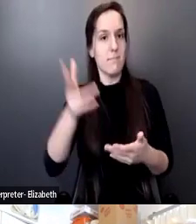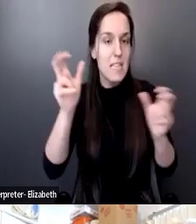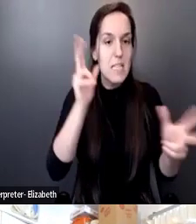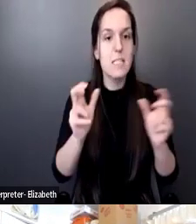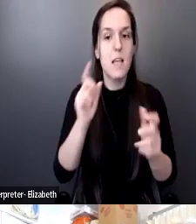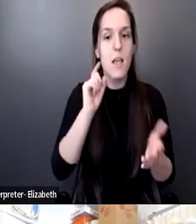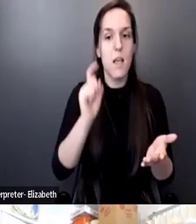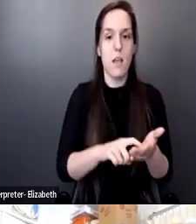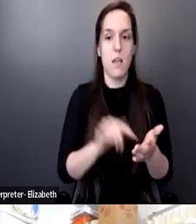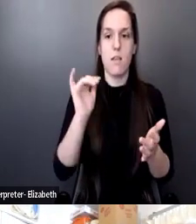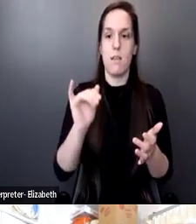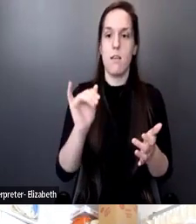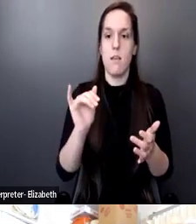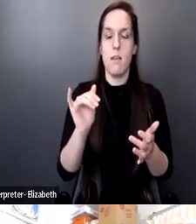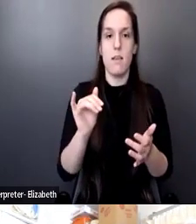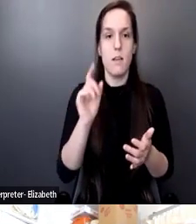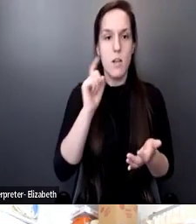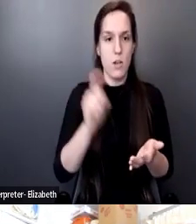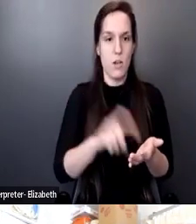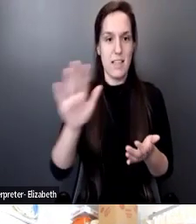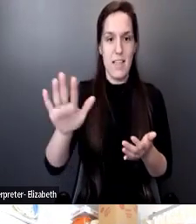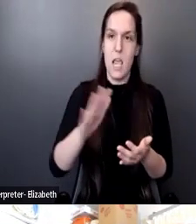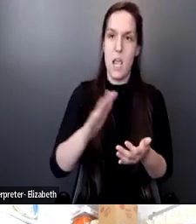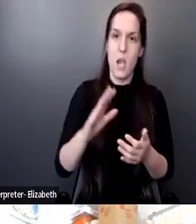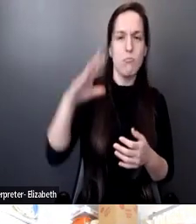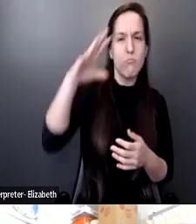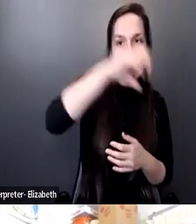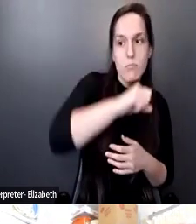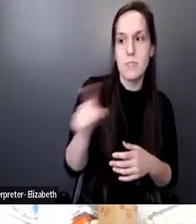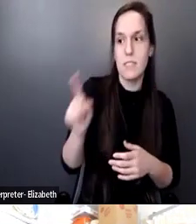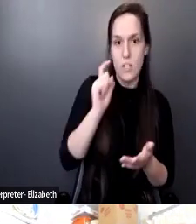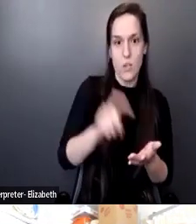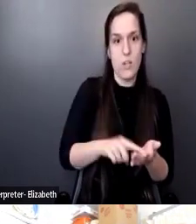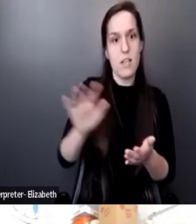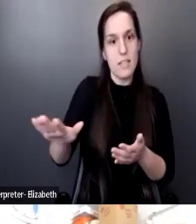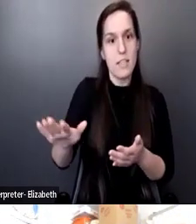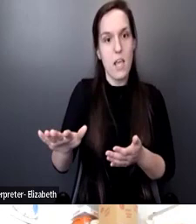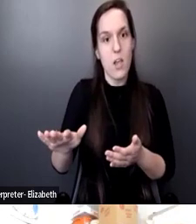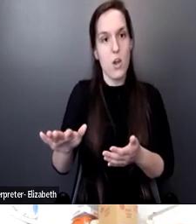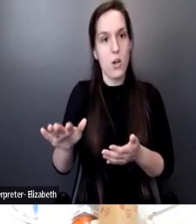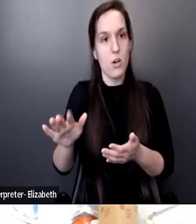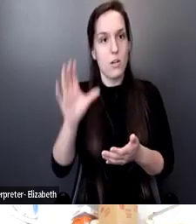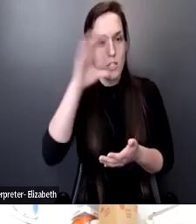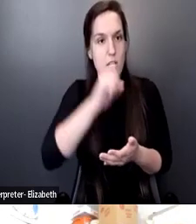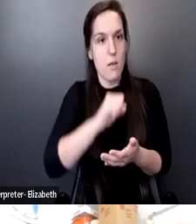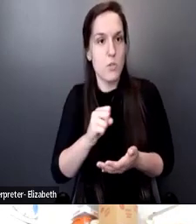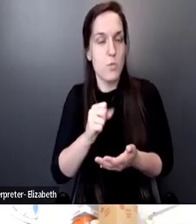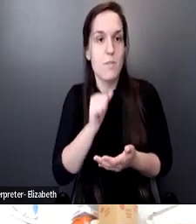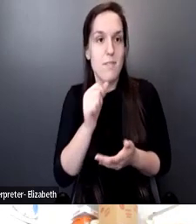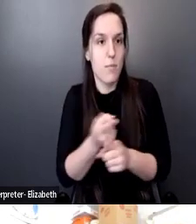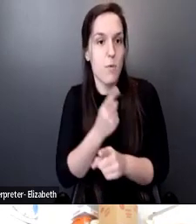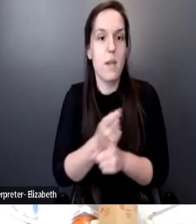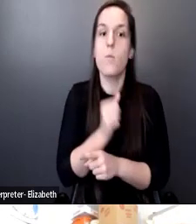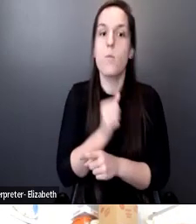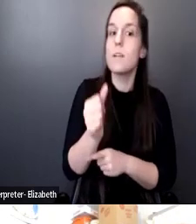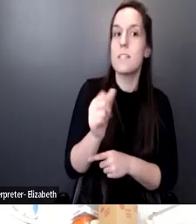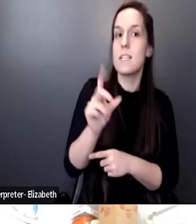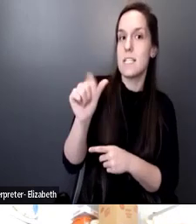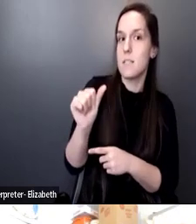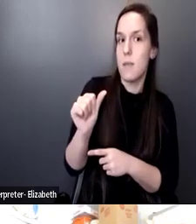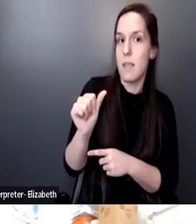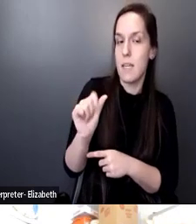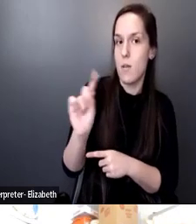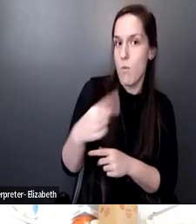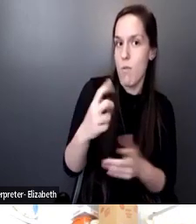and models and assumptions were ableist and inappropriate. And it wasn't just disability where there was a problem and it wasn't in other